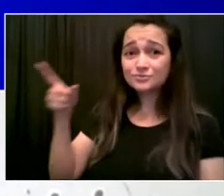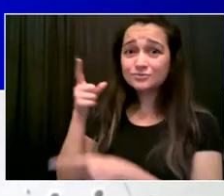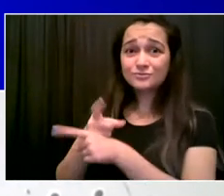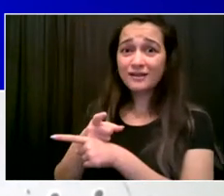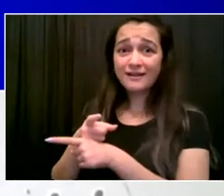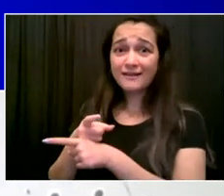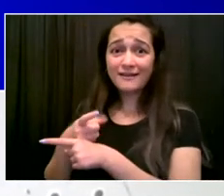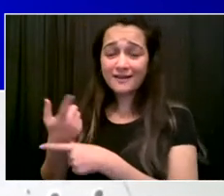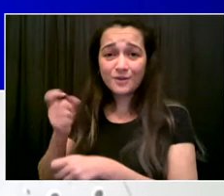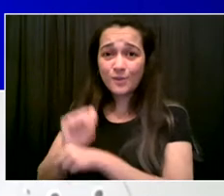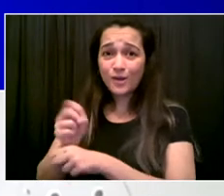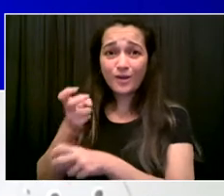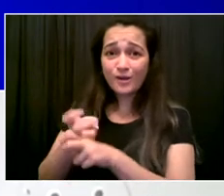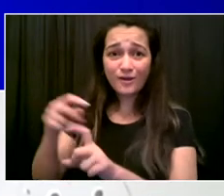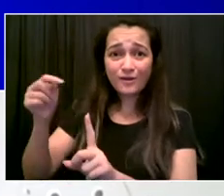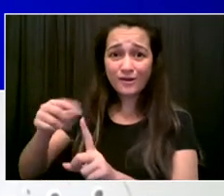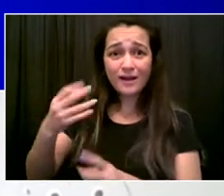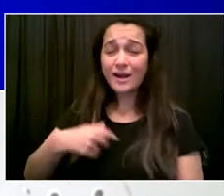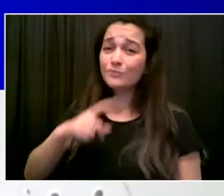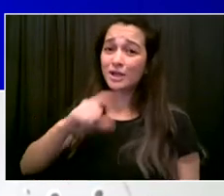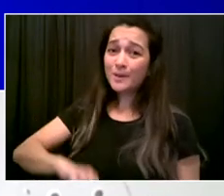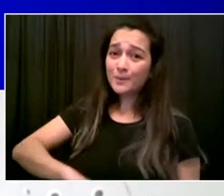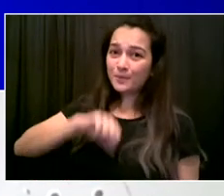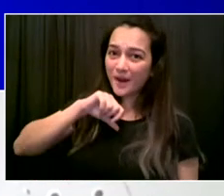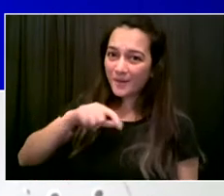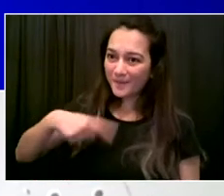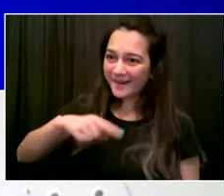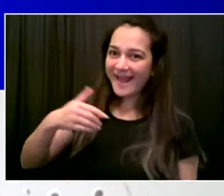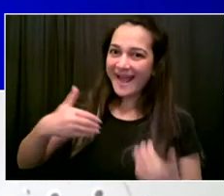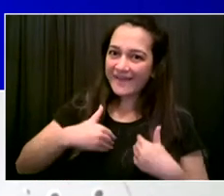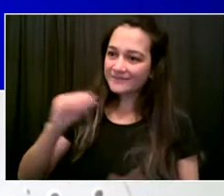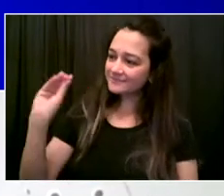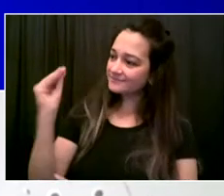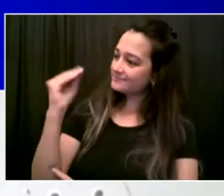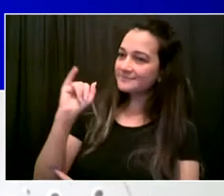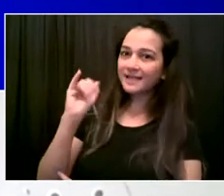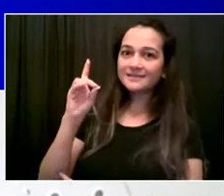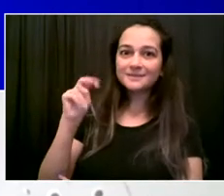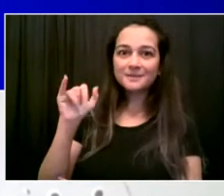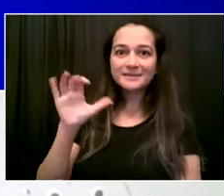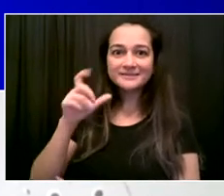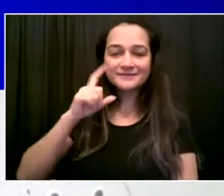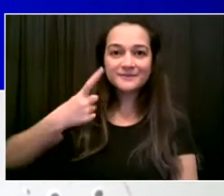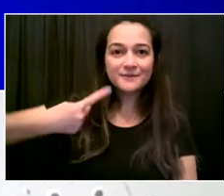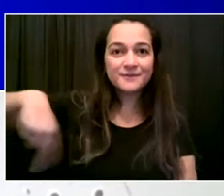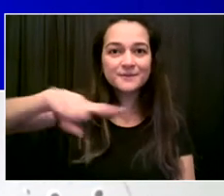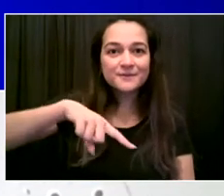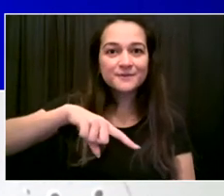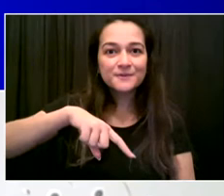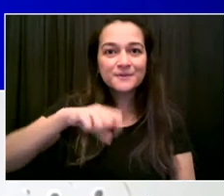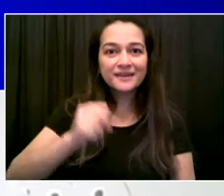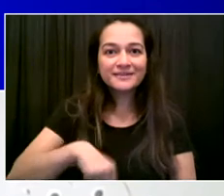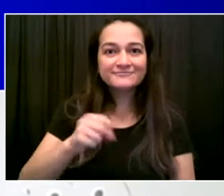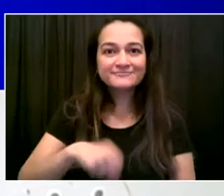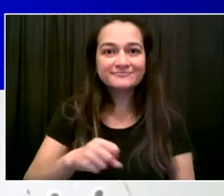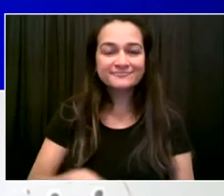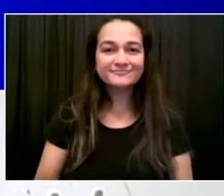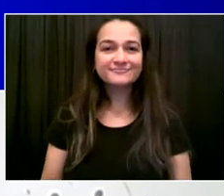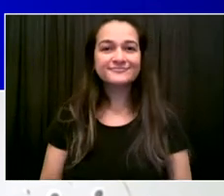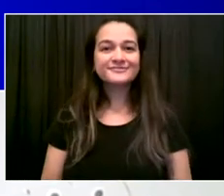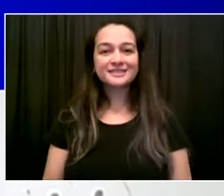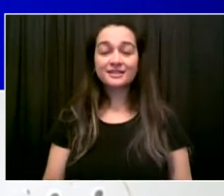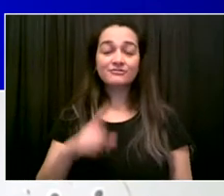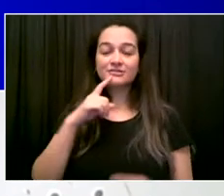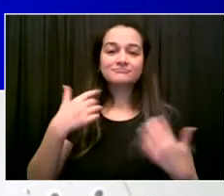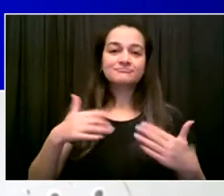everyone wants to feel they belong and they are appreciated and they are respected. In this city, we appreciate all New Yorkers, regardless